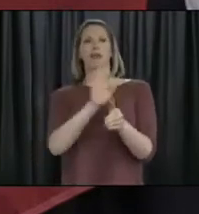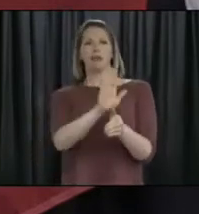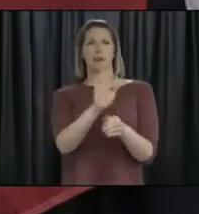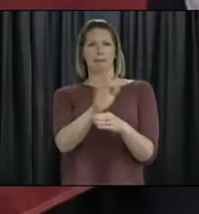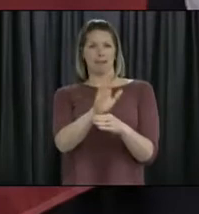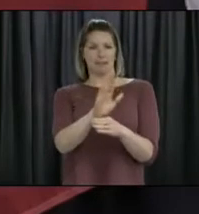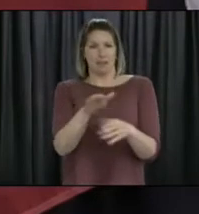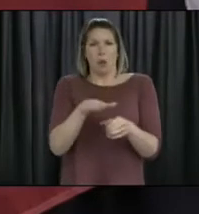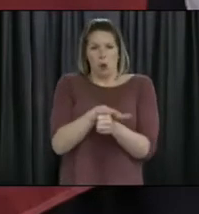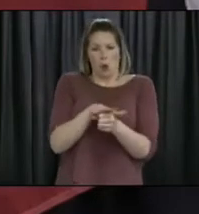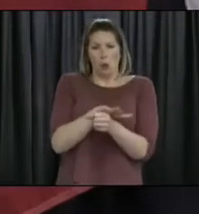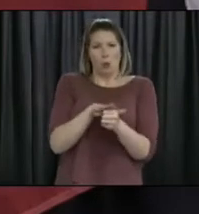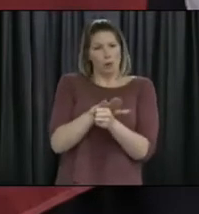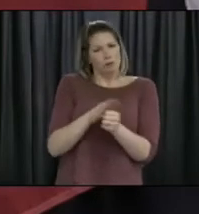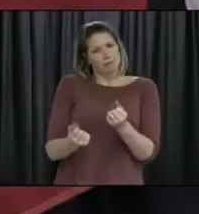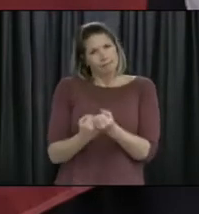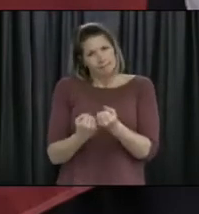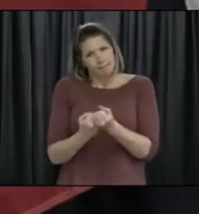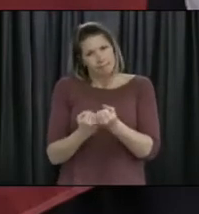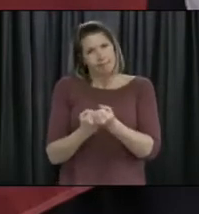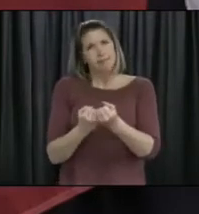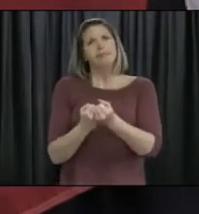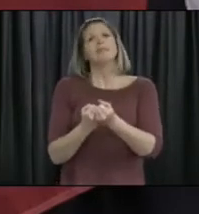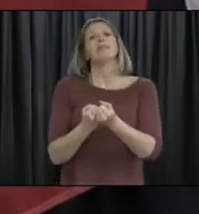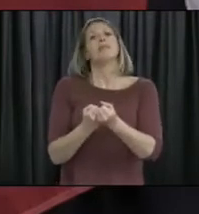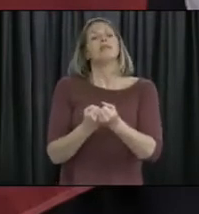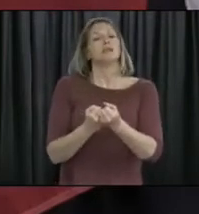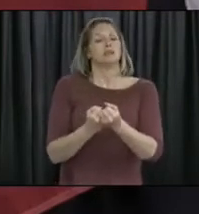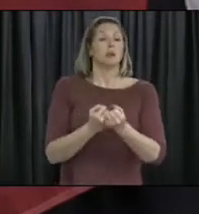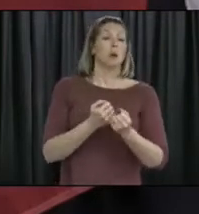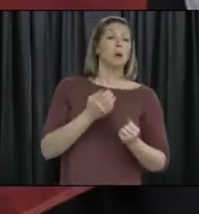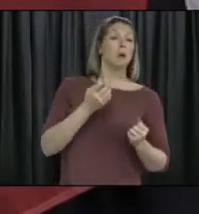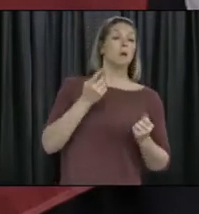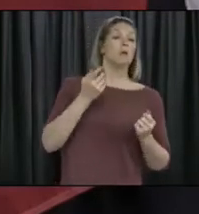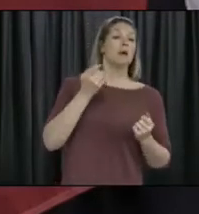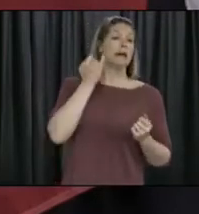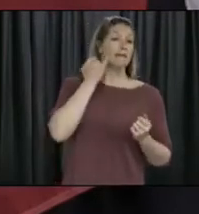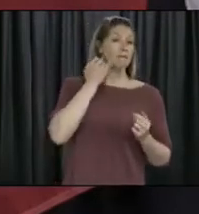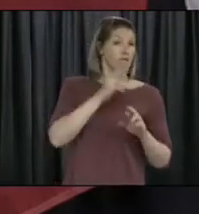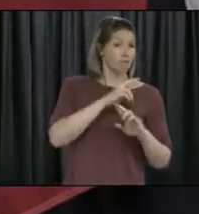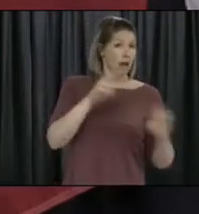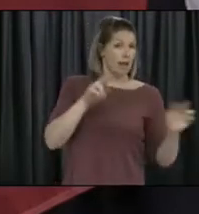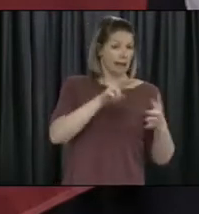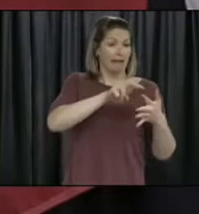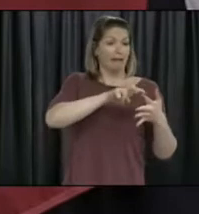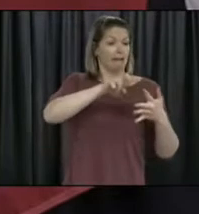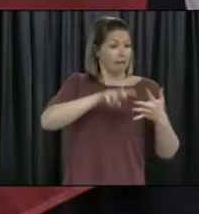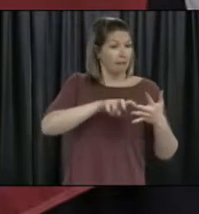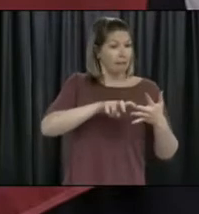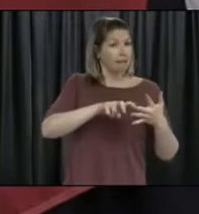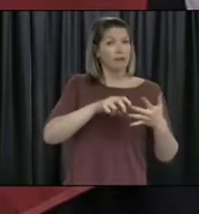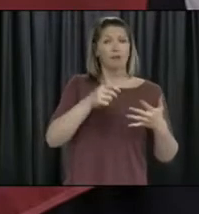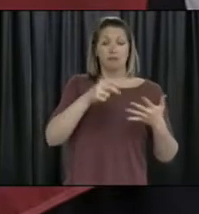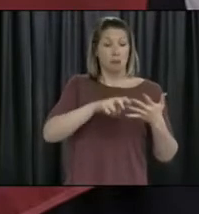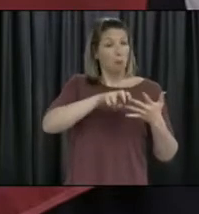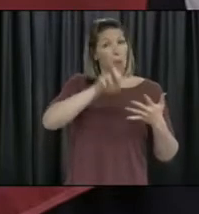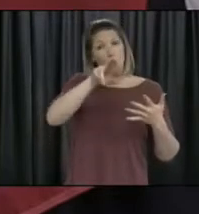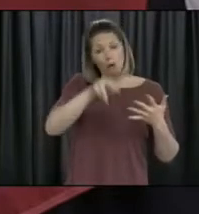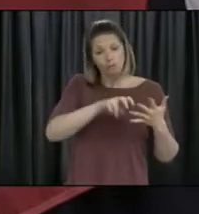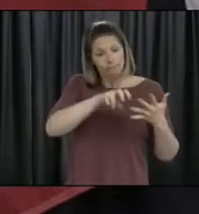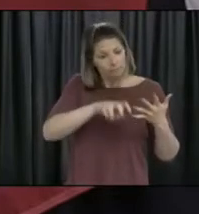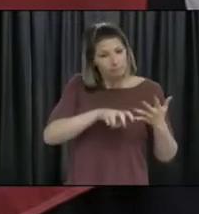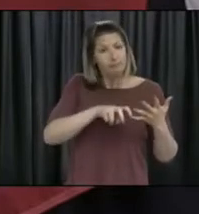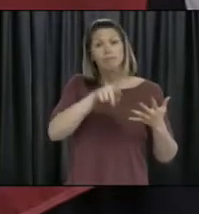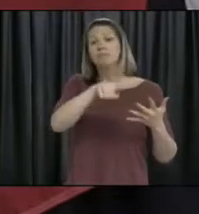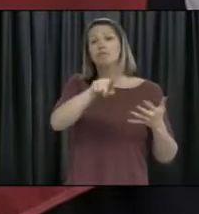important that we have that infrastructure in place so when we can do so safely that we'll have those, we'll have the accommodations waiting